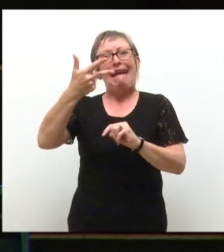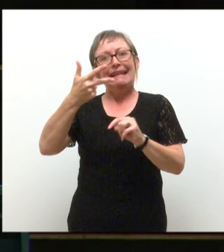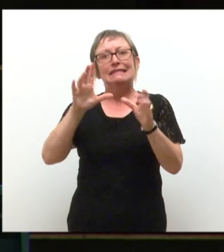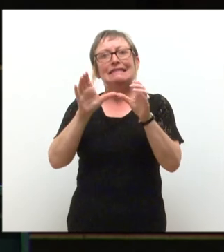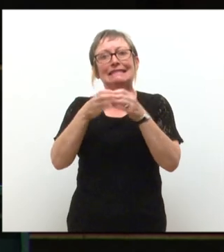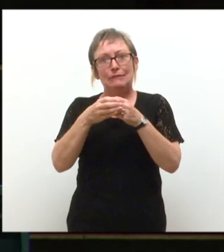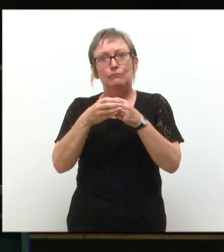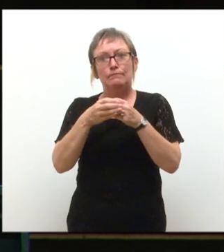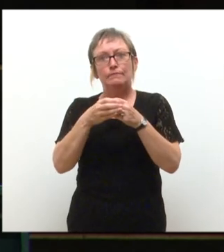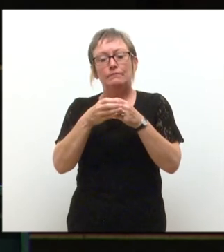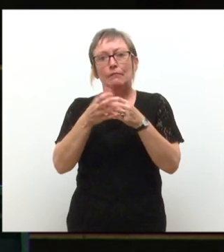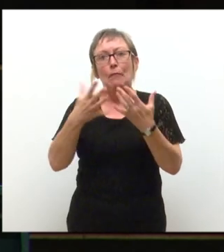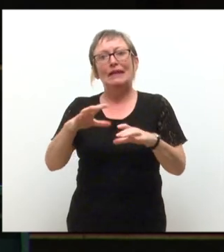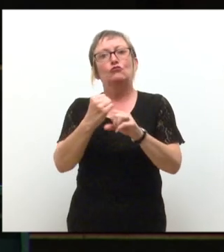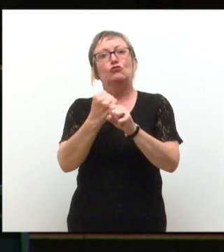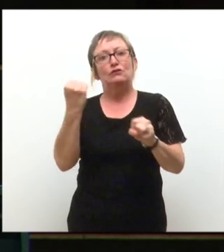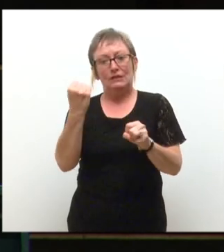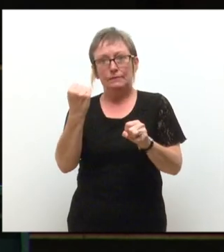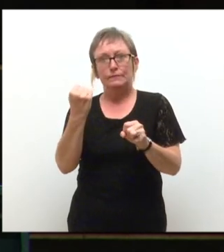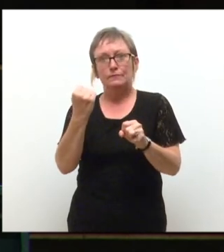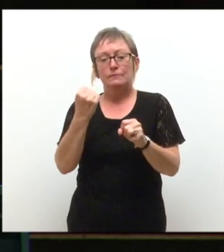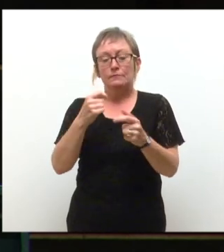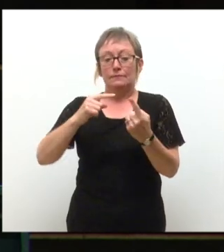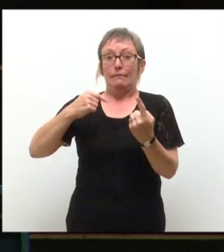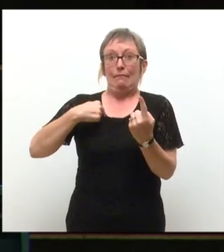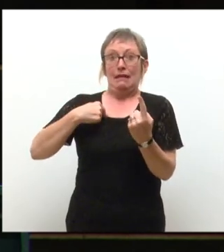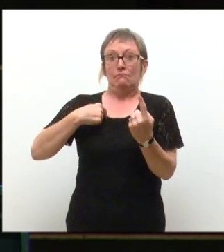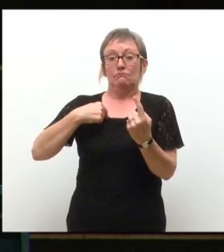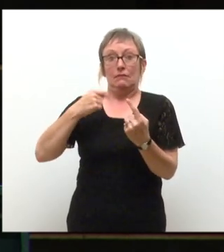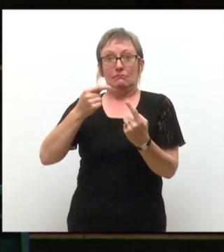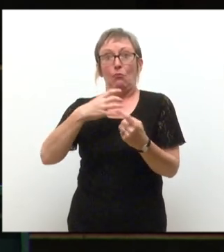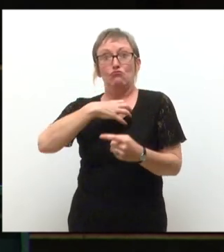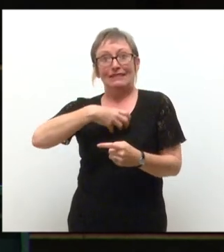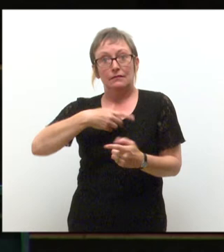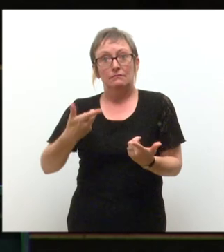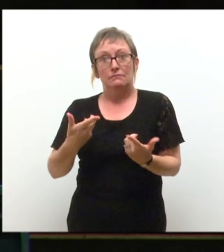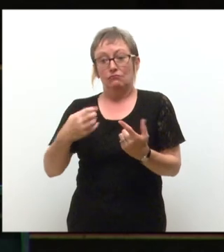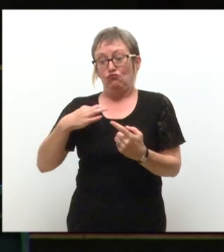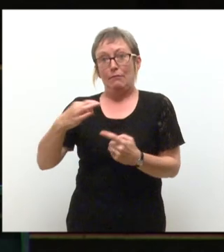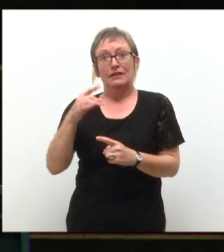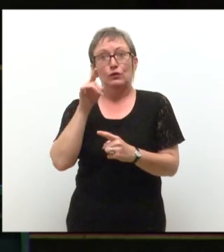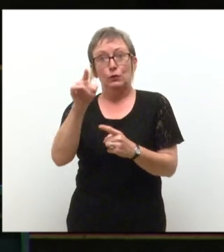graduates of this university that were voted in last year. Me, as the president, I'm here to represent you.